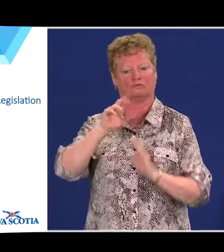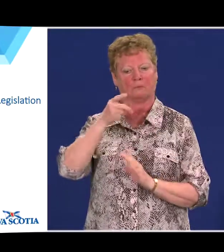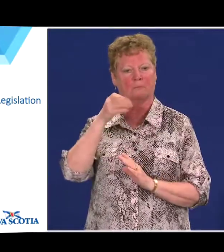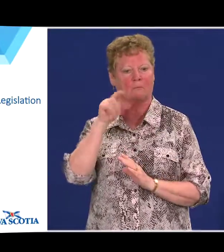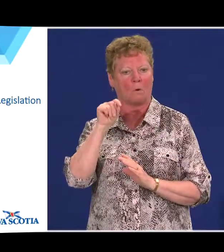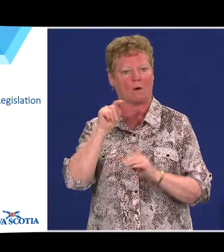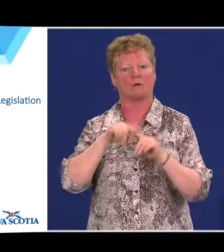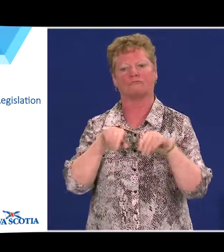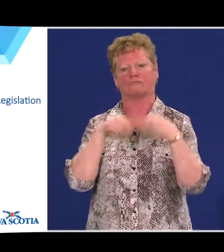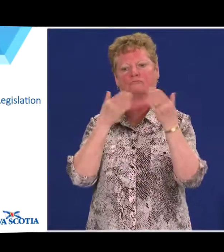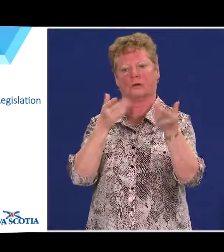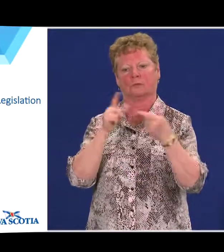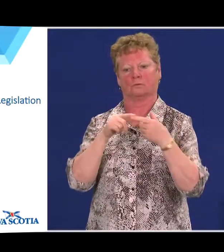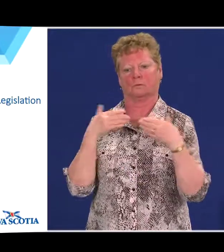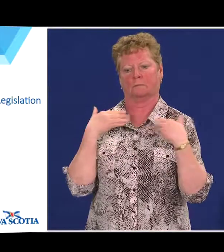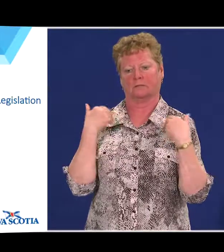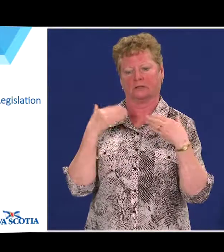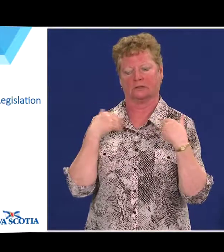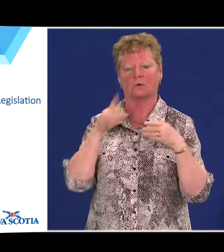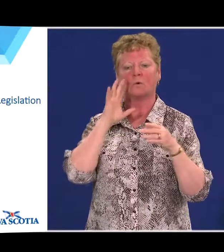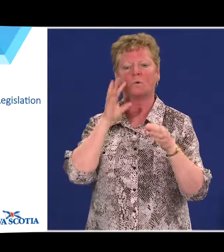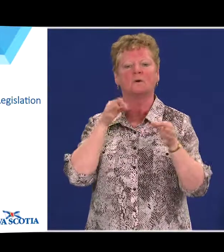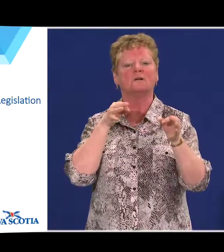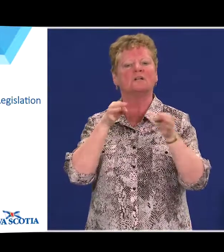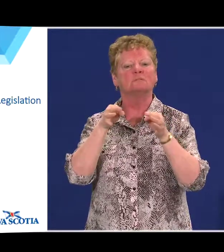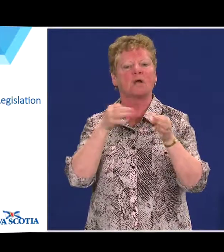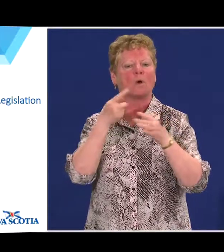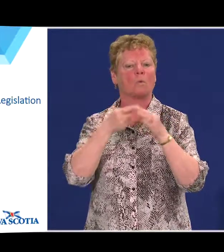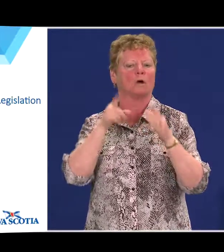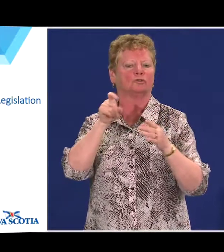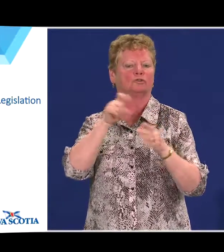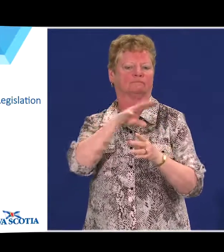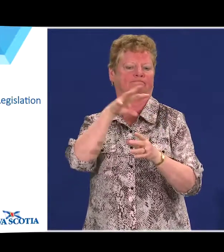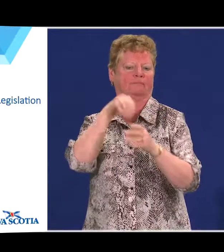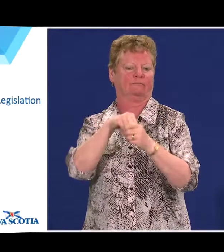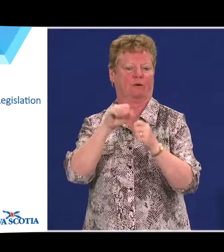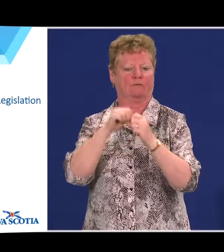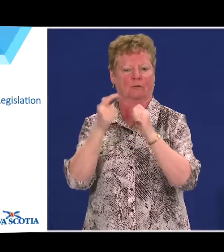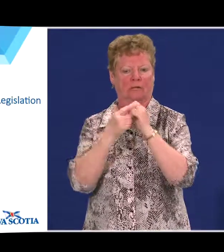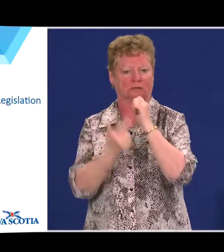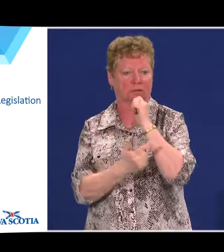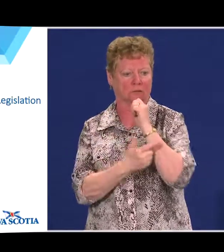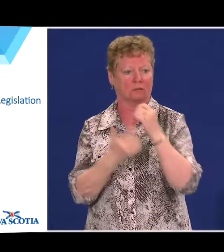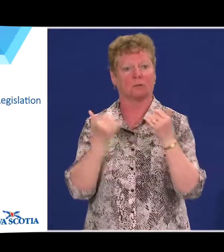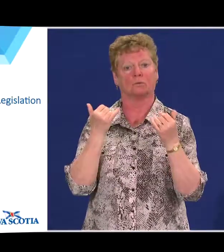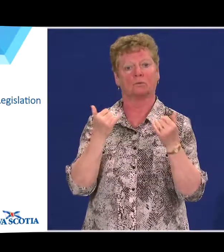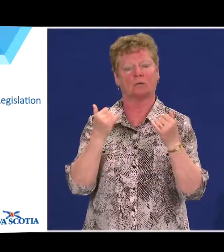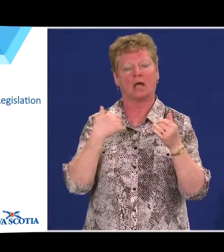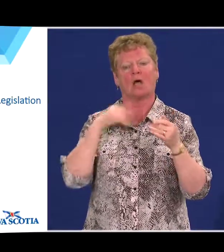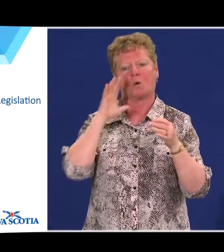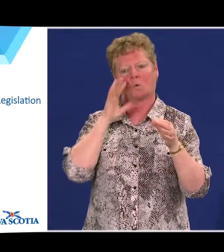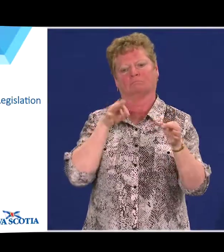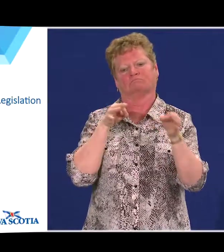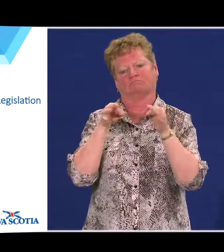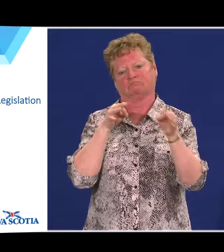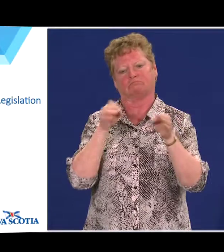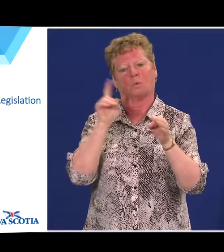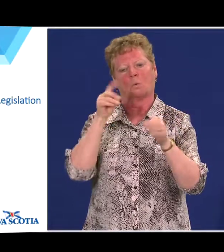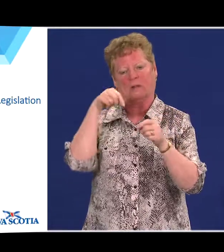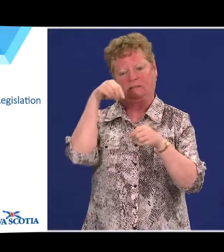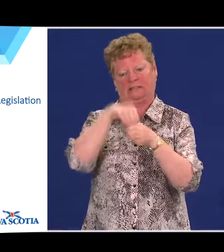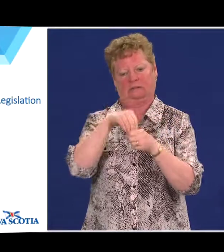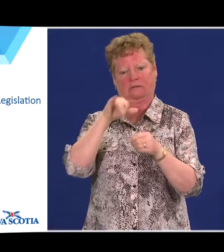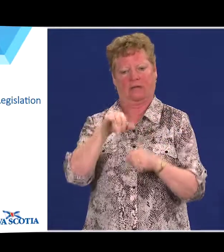to the Minister that outlines what should be contained in the legislation. And today we're going to go through what's contained in that report for you.